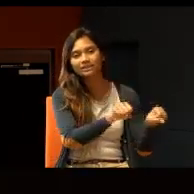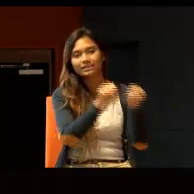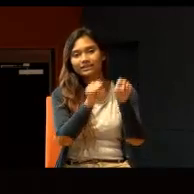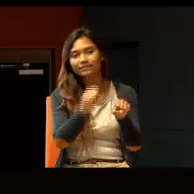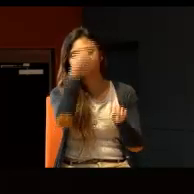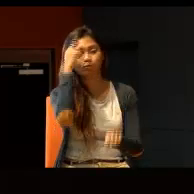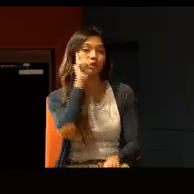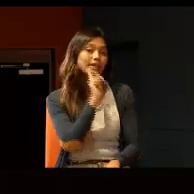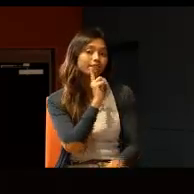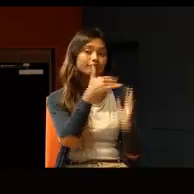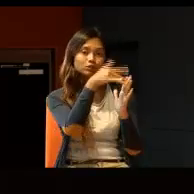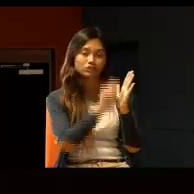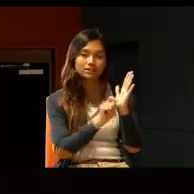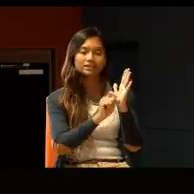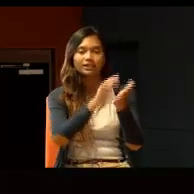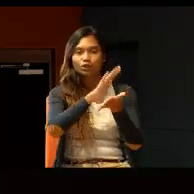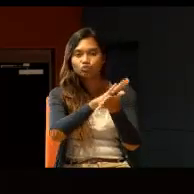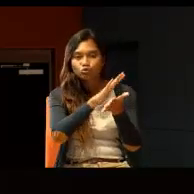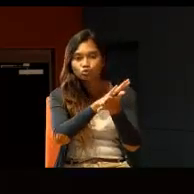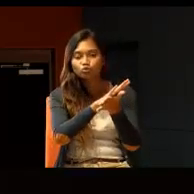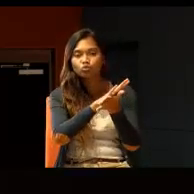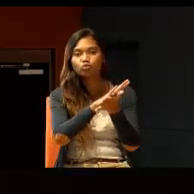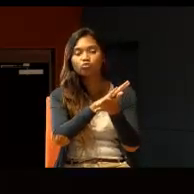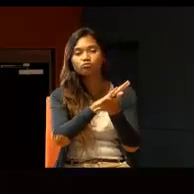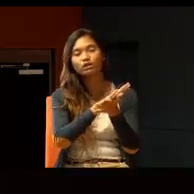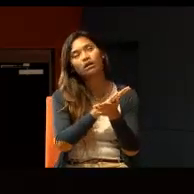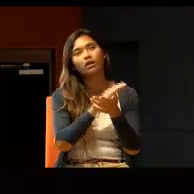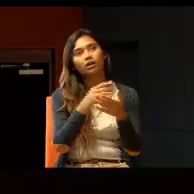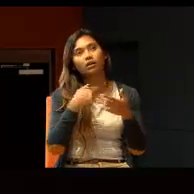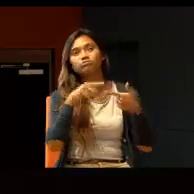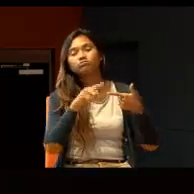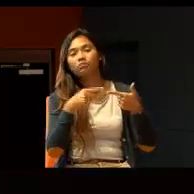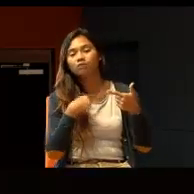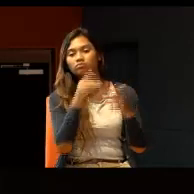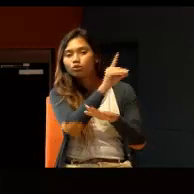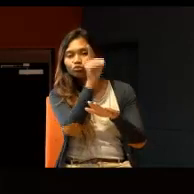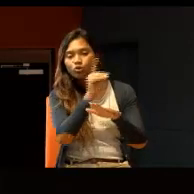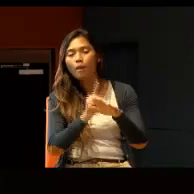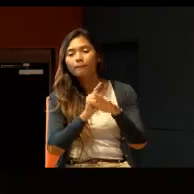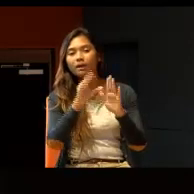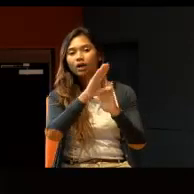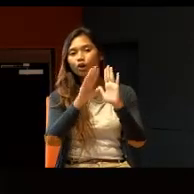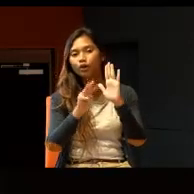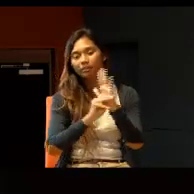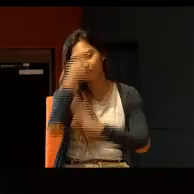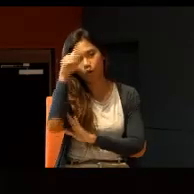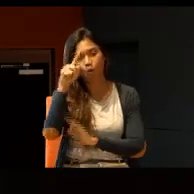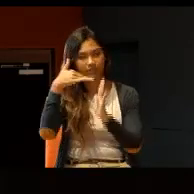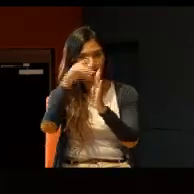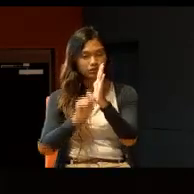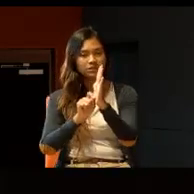in the school, as well as draw up syllables for the students.